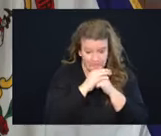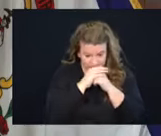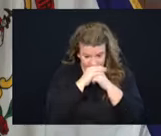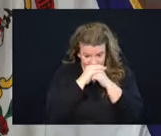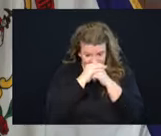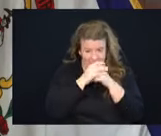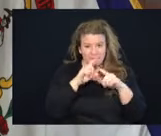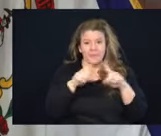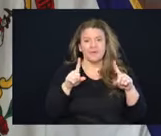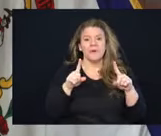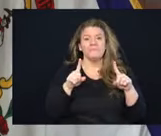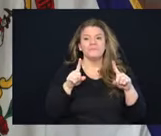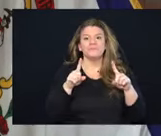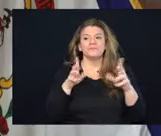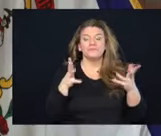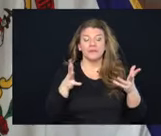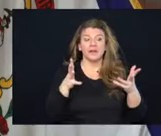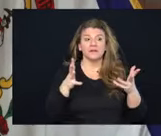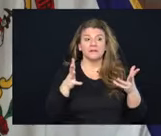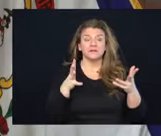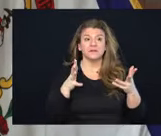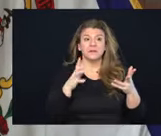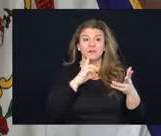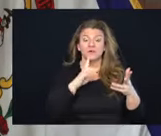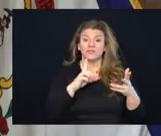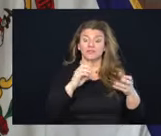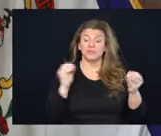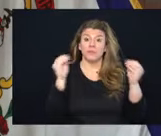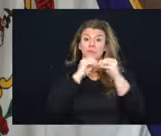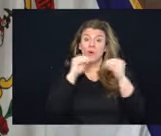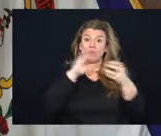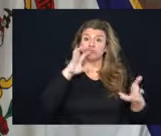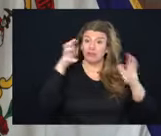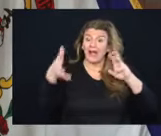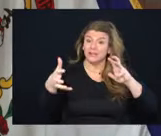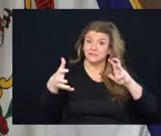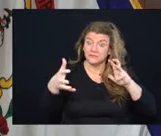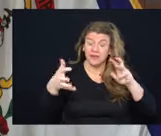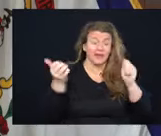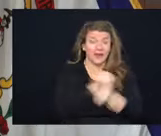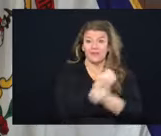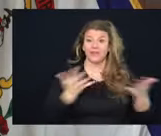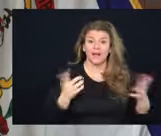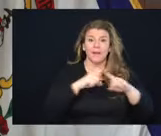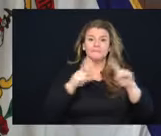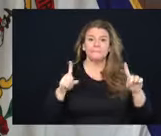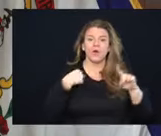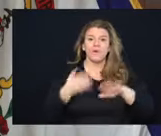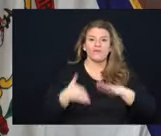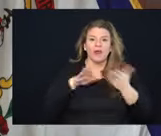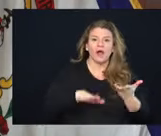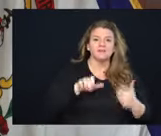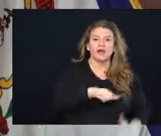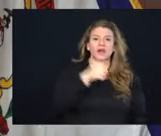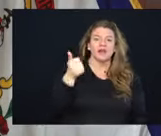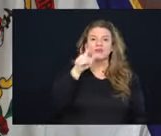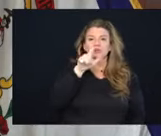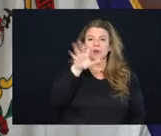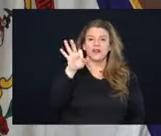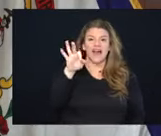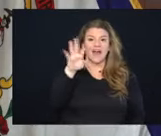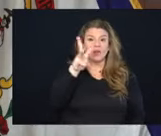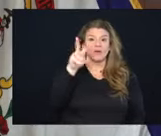Nevertheless, which is way more tragic in every way, but we've we've lost another 29 West